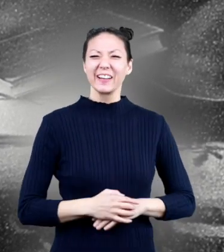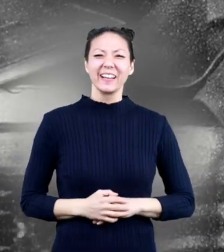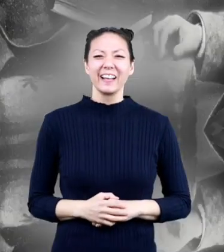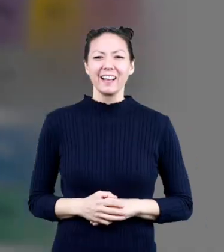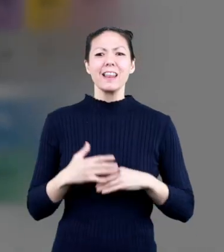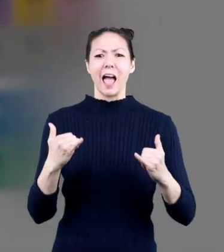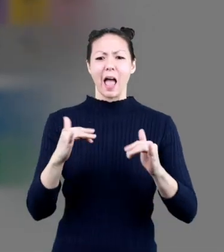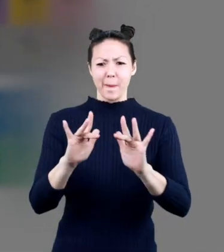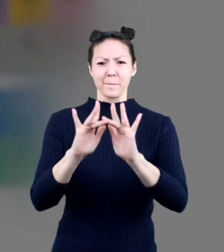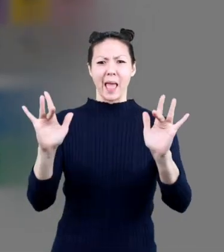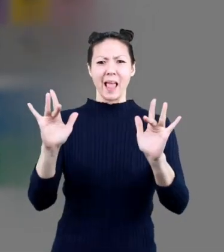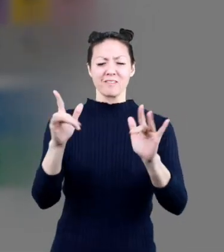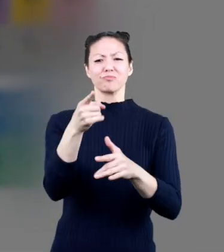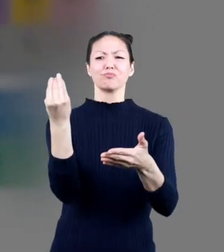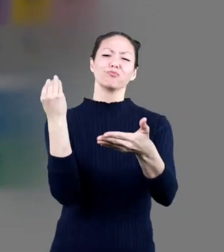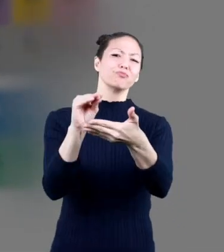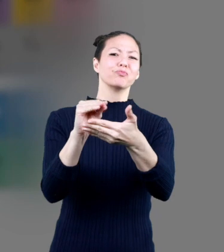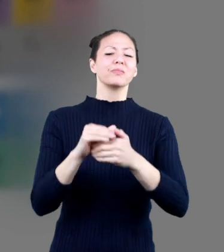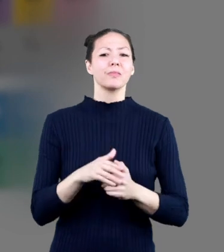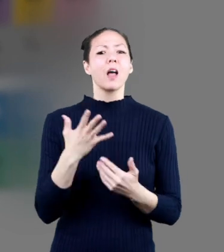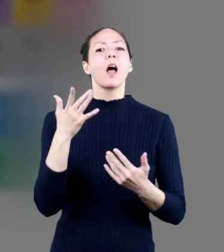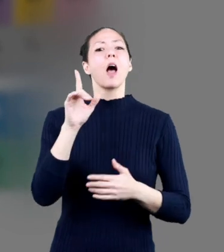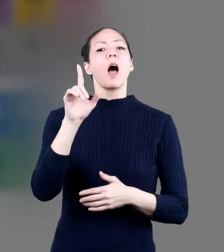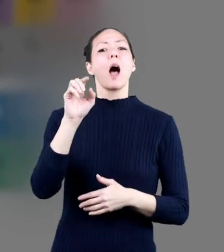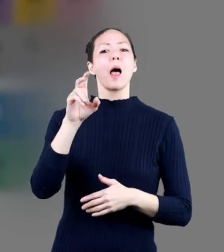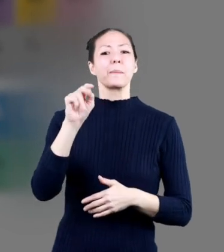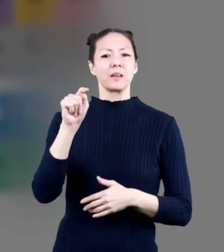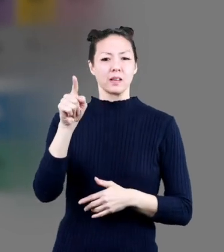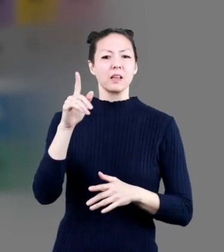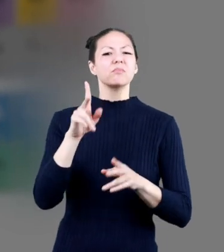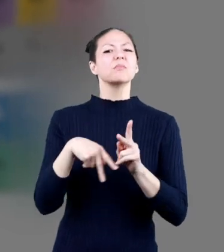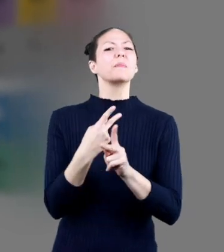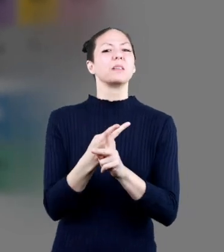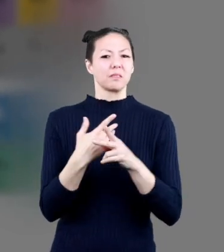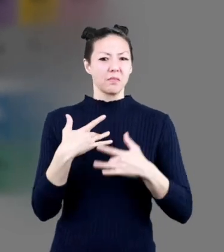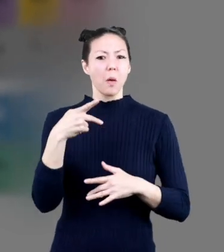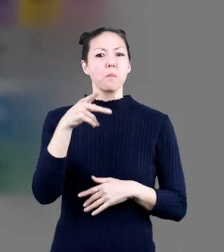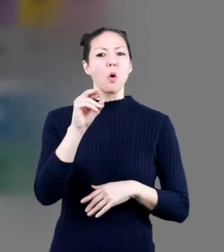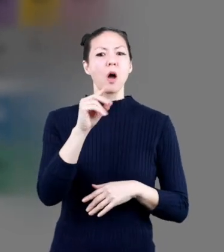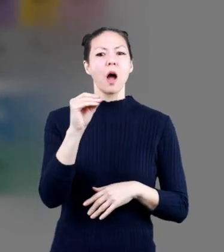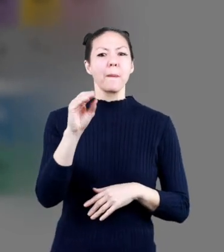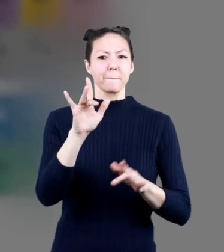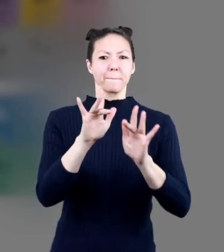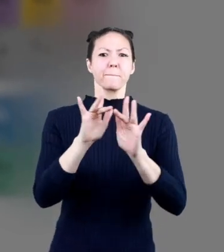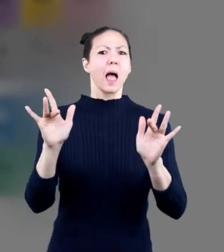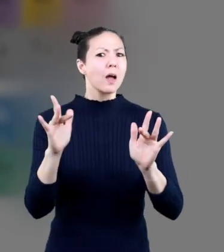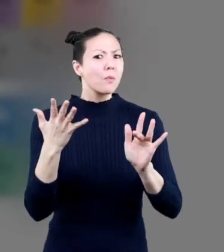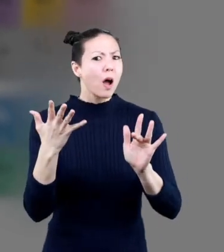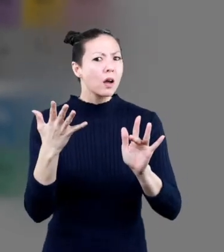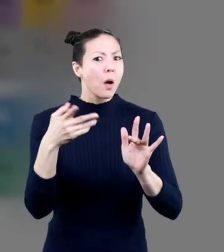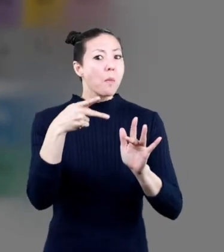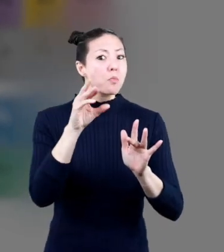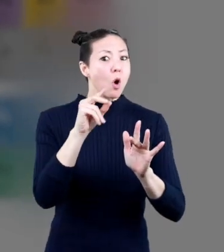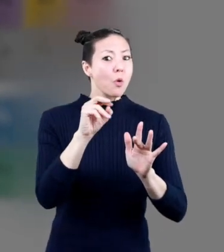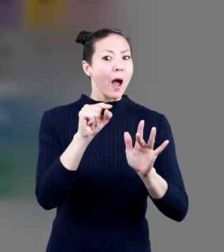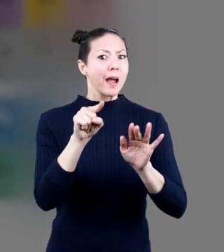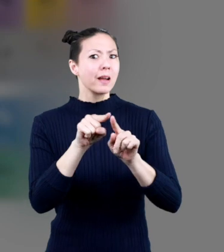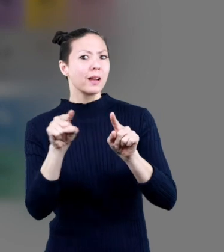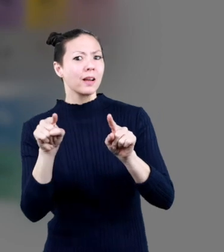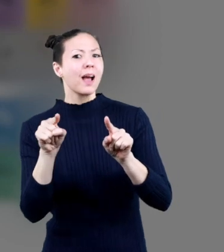fill in the blank an element typically has the same number of protons and blank